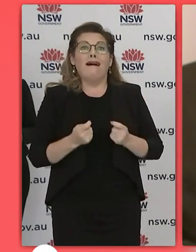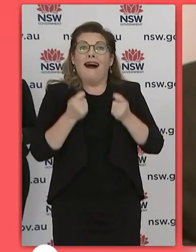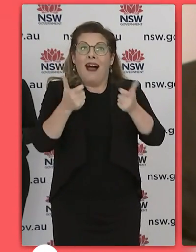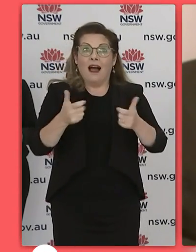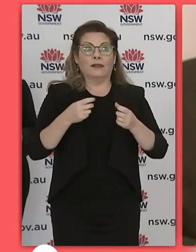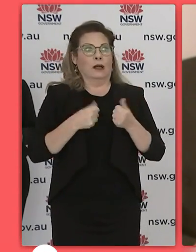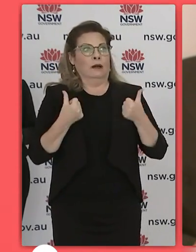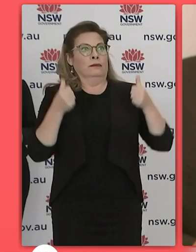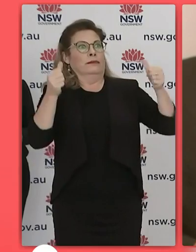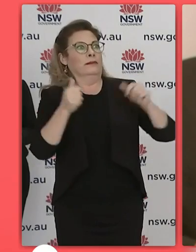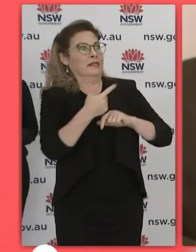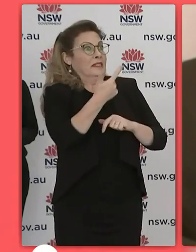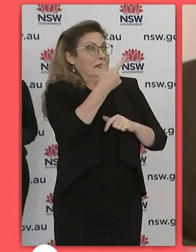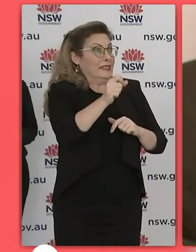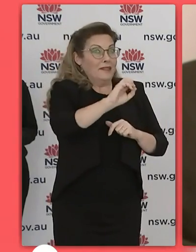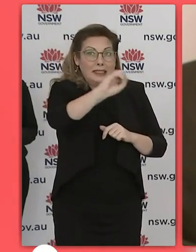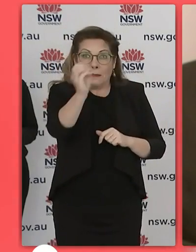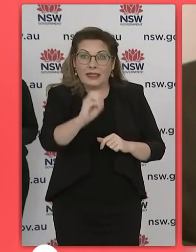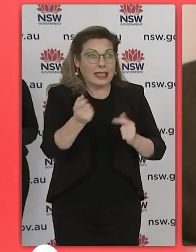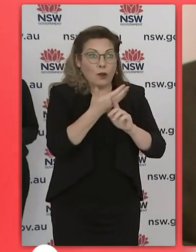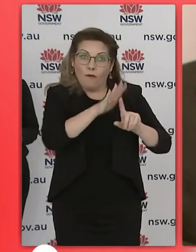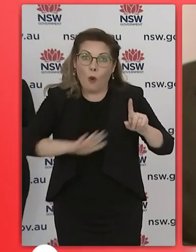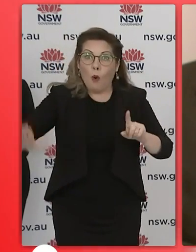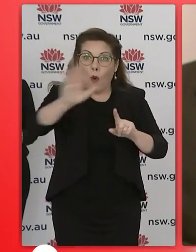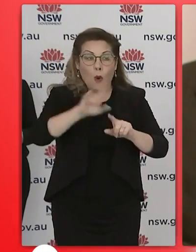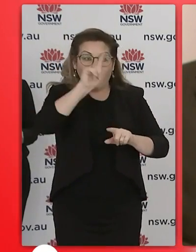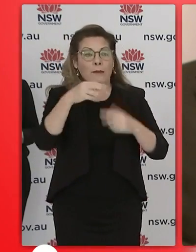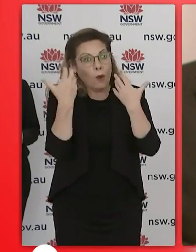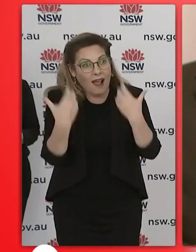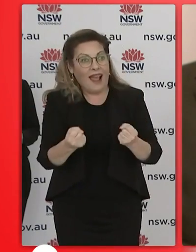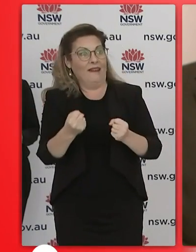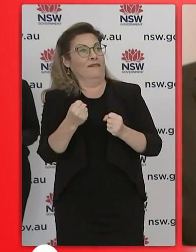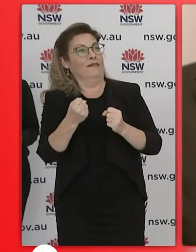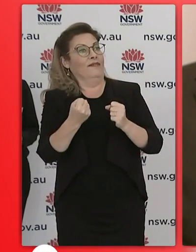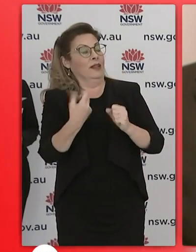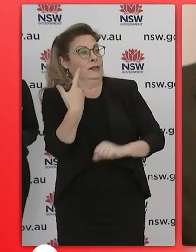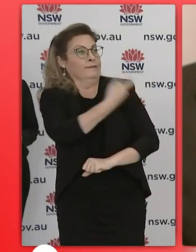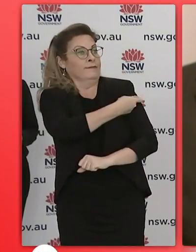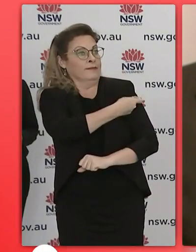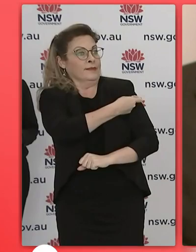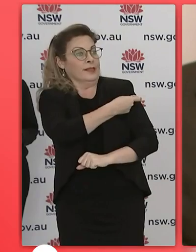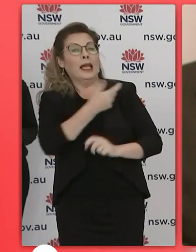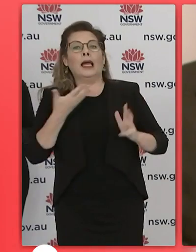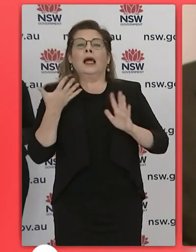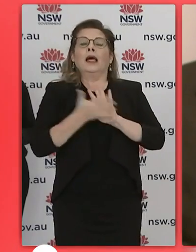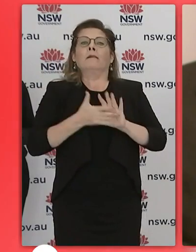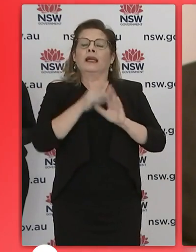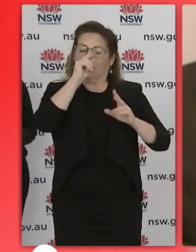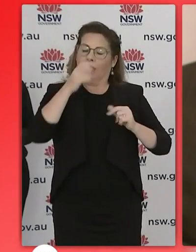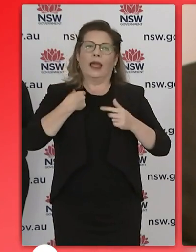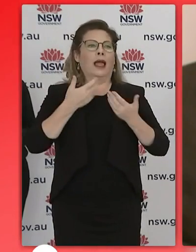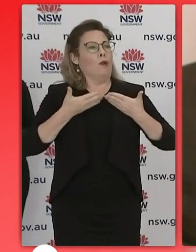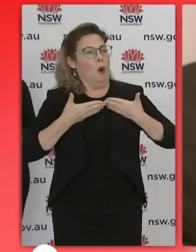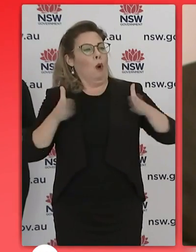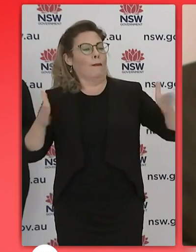normal as we can expect during COVID I do want to make three important points today the Canterbury Bankstown local